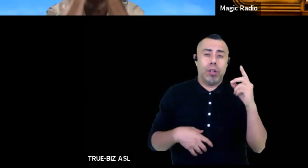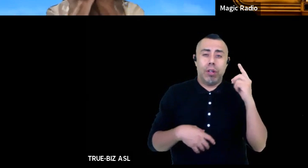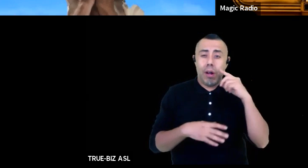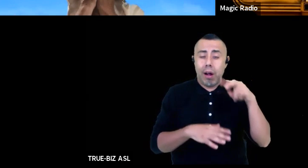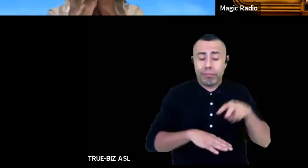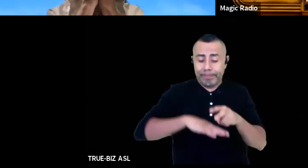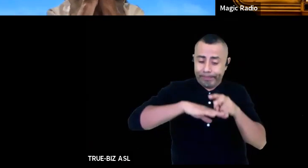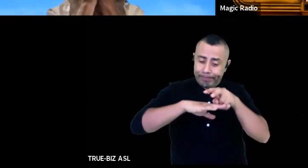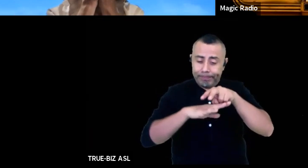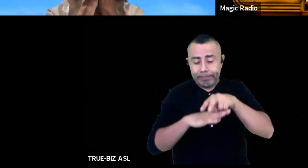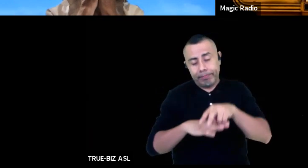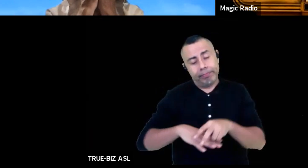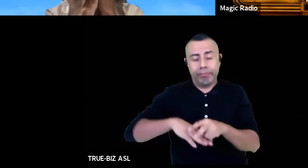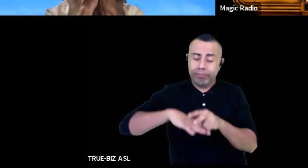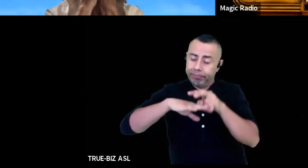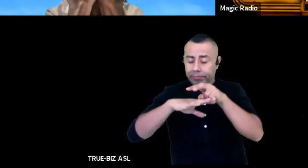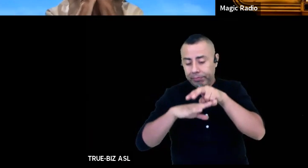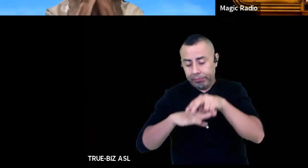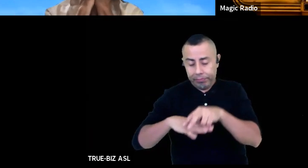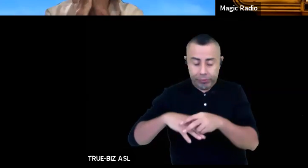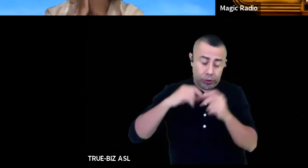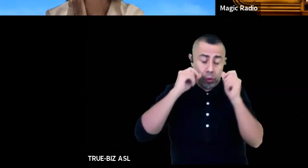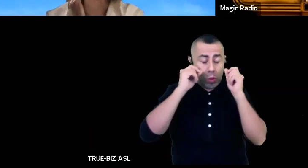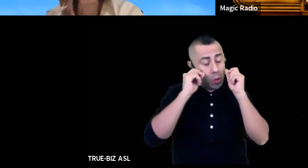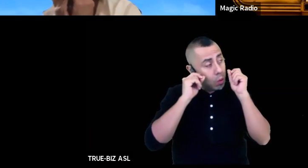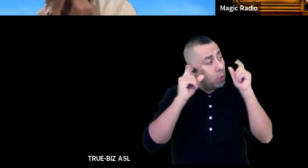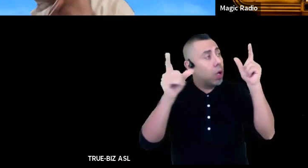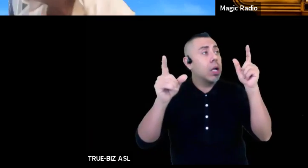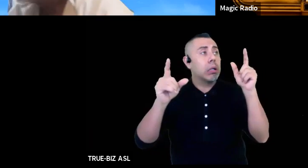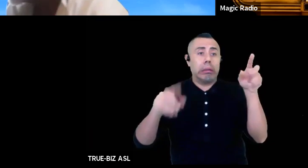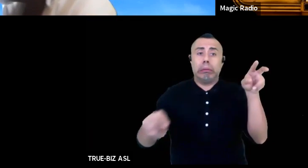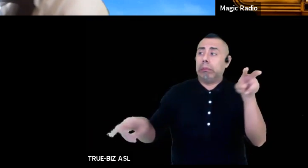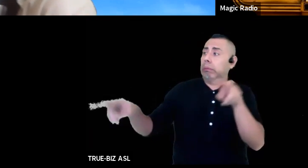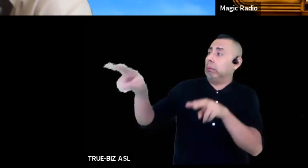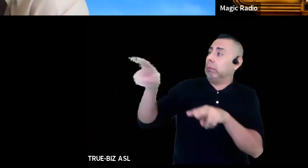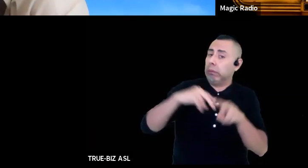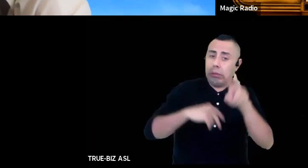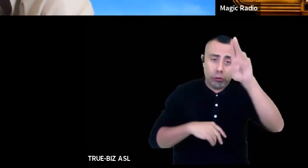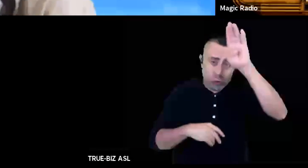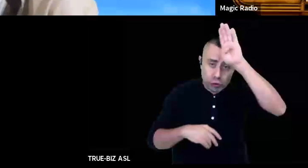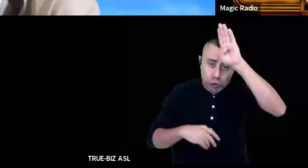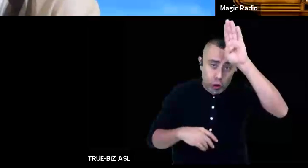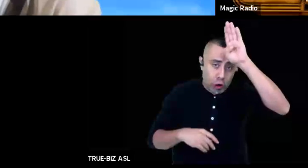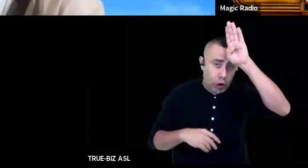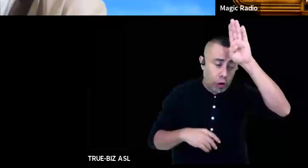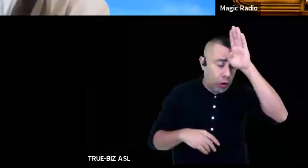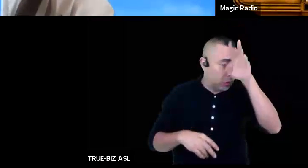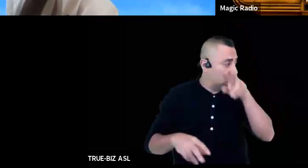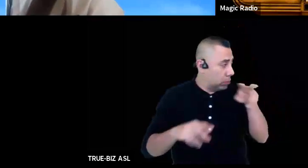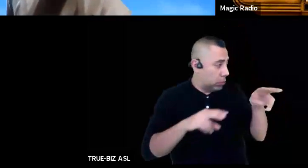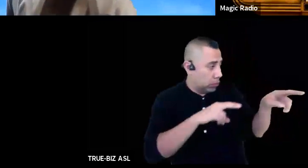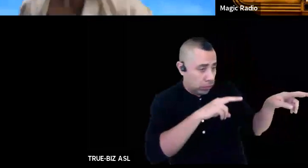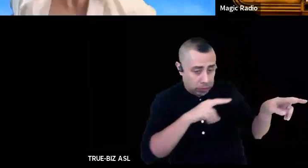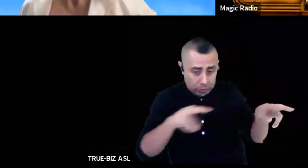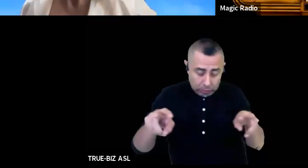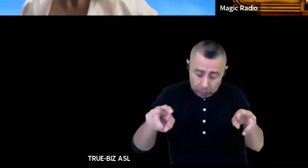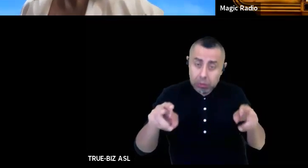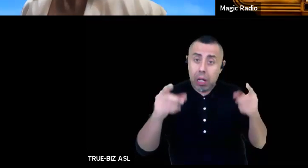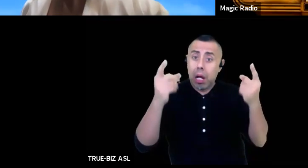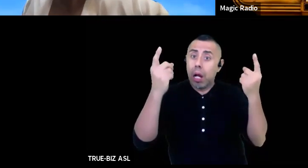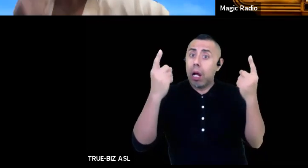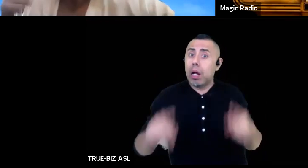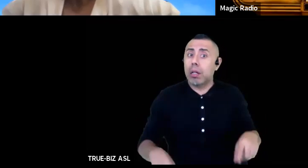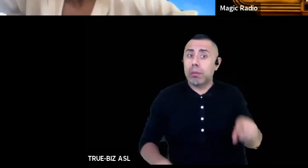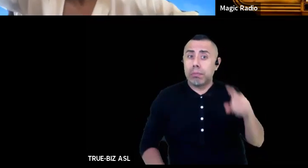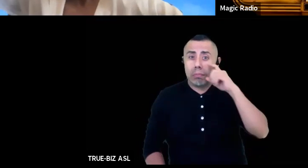on awakening he briefly looks around for sharks and suddenly he spots something in the distance that amazes him he sticks